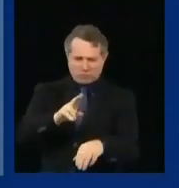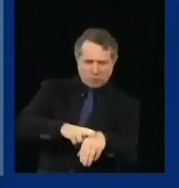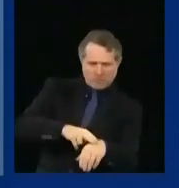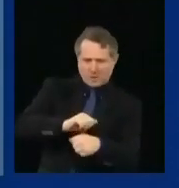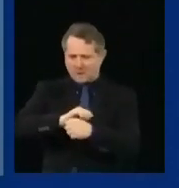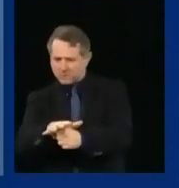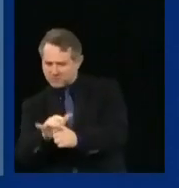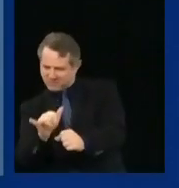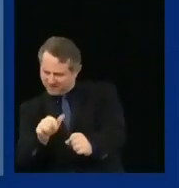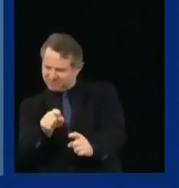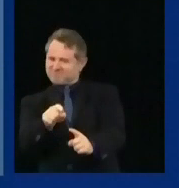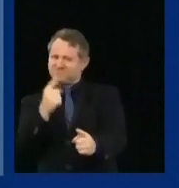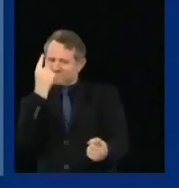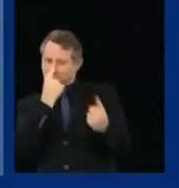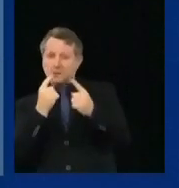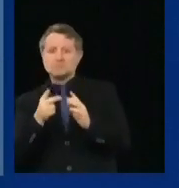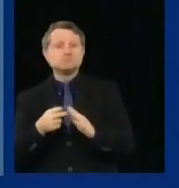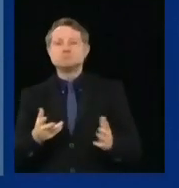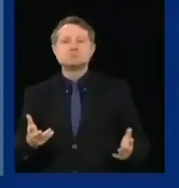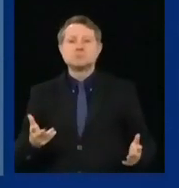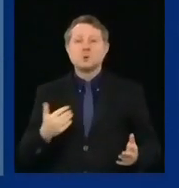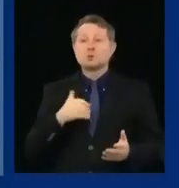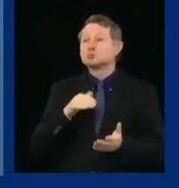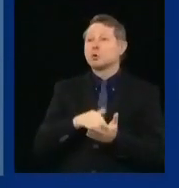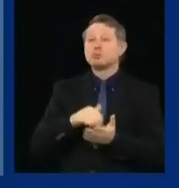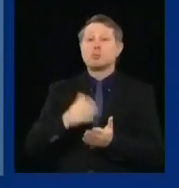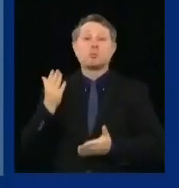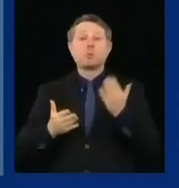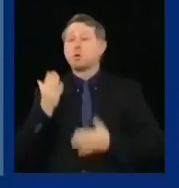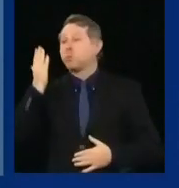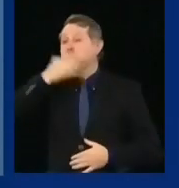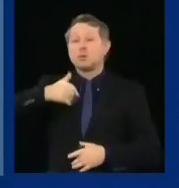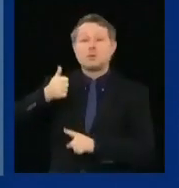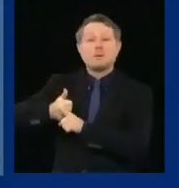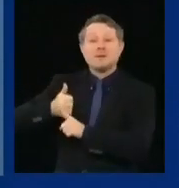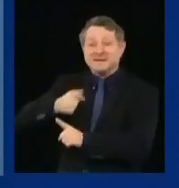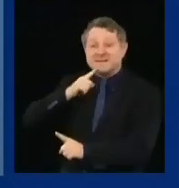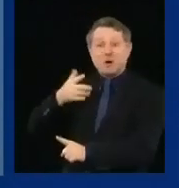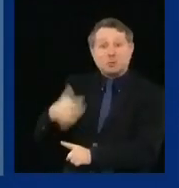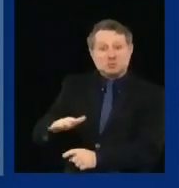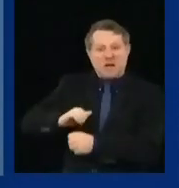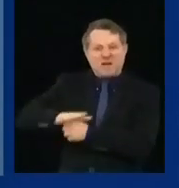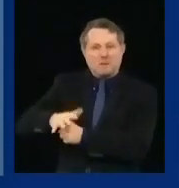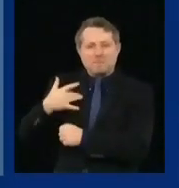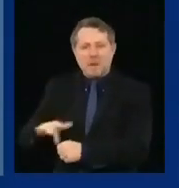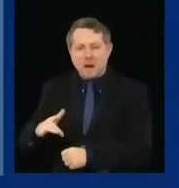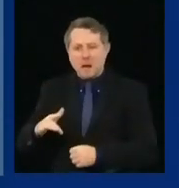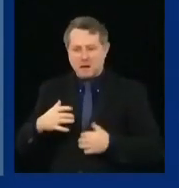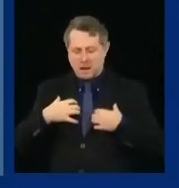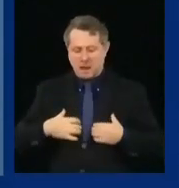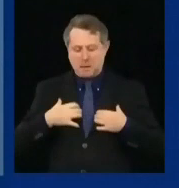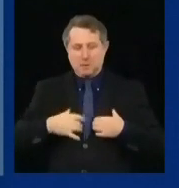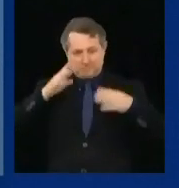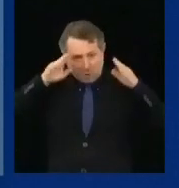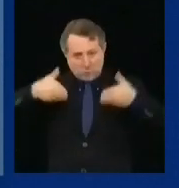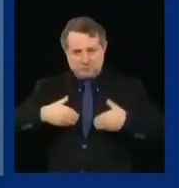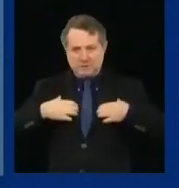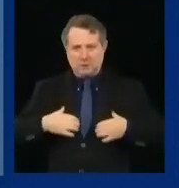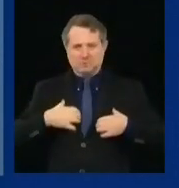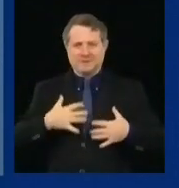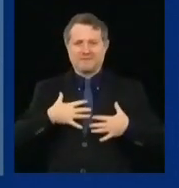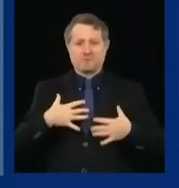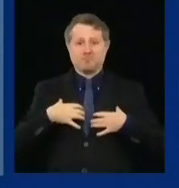initially diagnosed as a COVID case. COVID cases are normally respiratory. This is not predominantly respiratory.